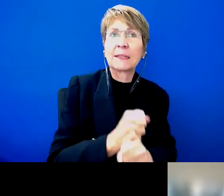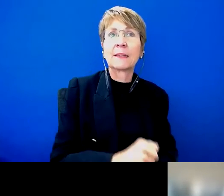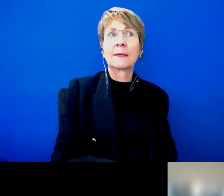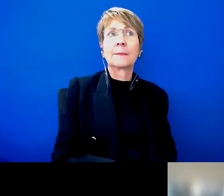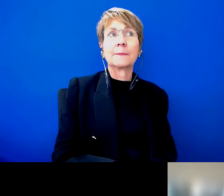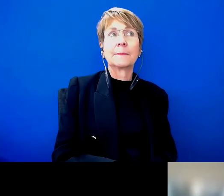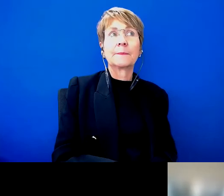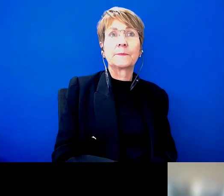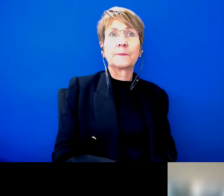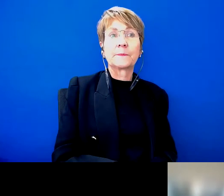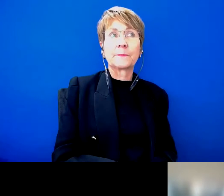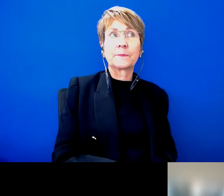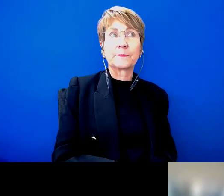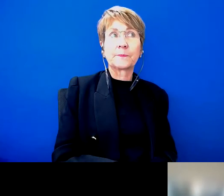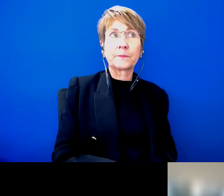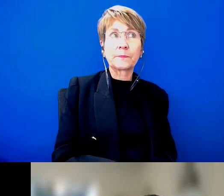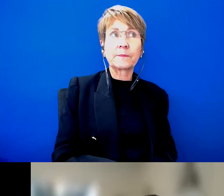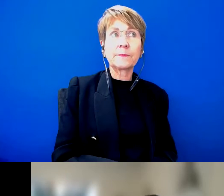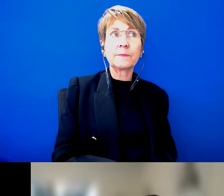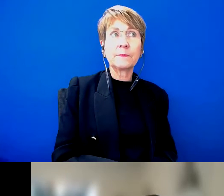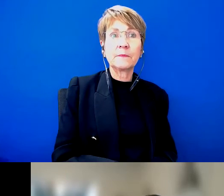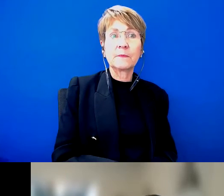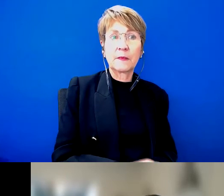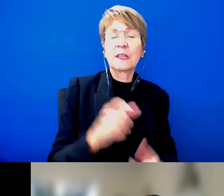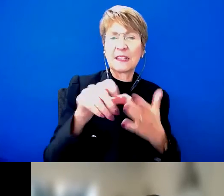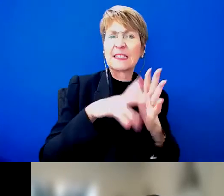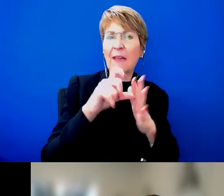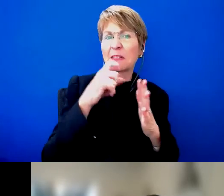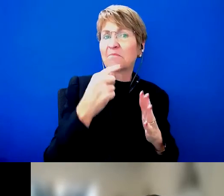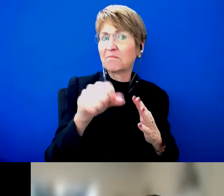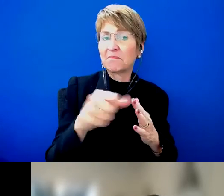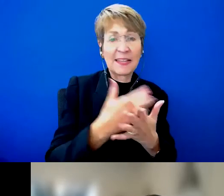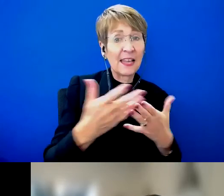said yes, and I'm happy to. Anytime, any place. Excellent. Thank you.